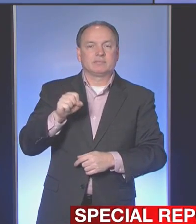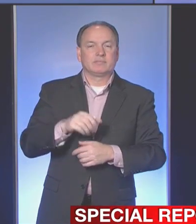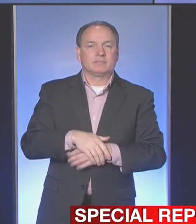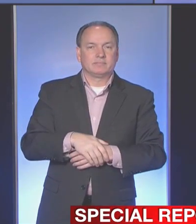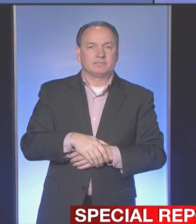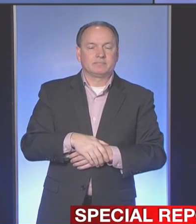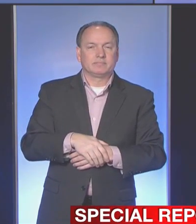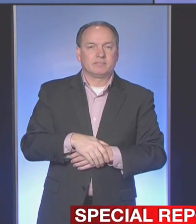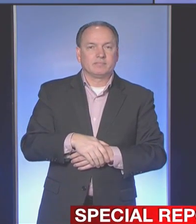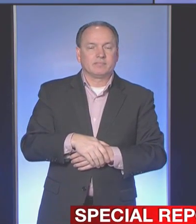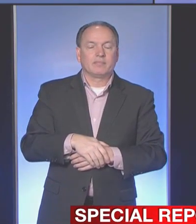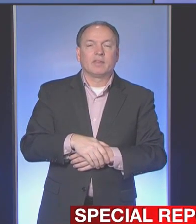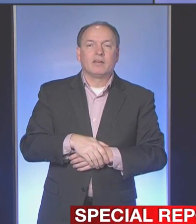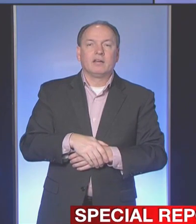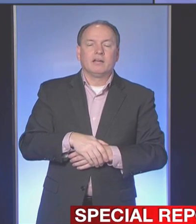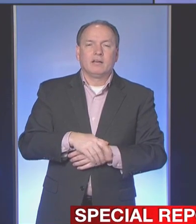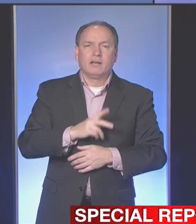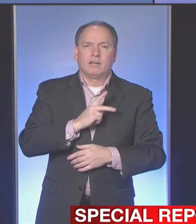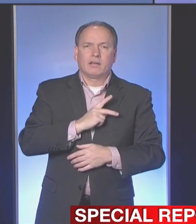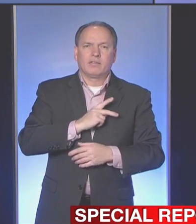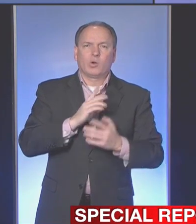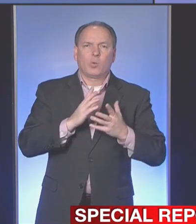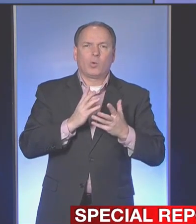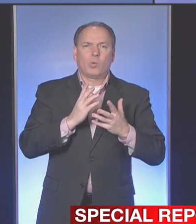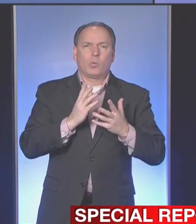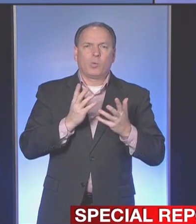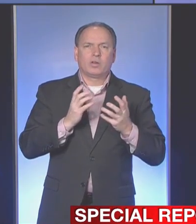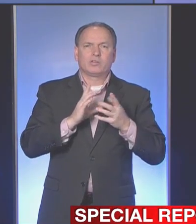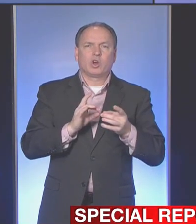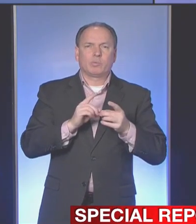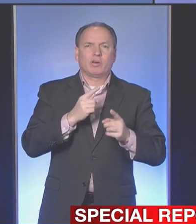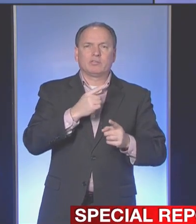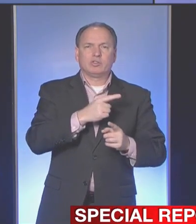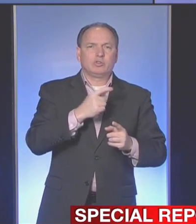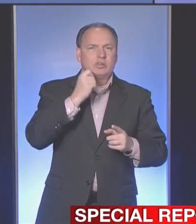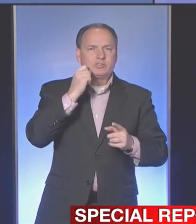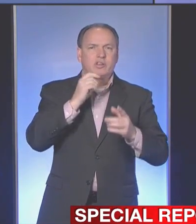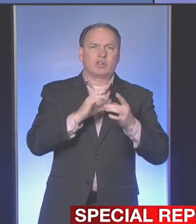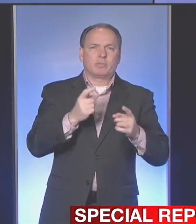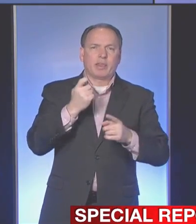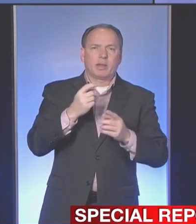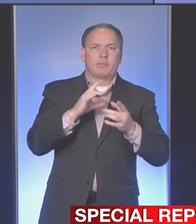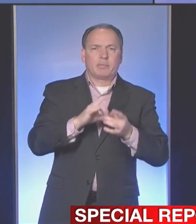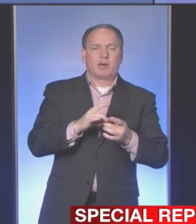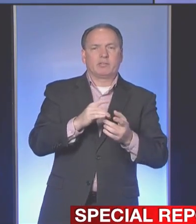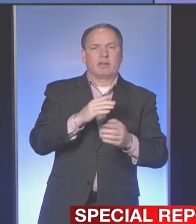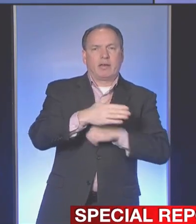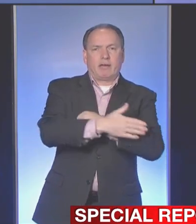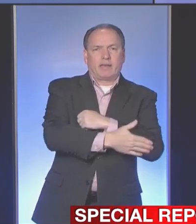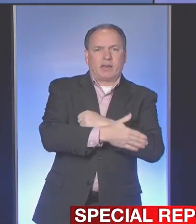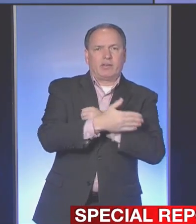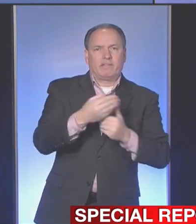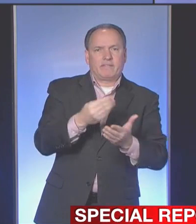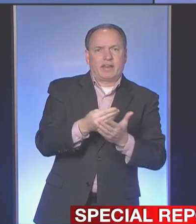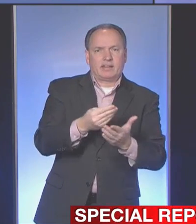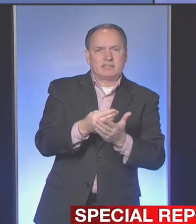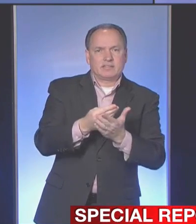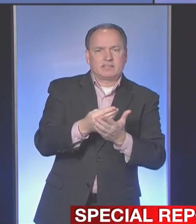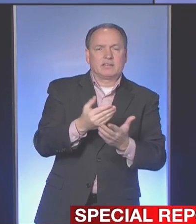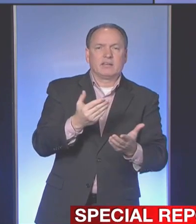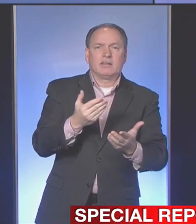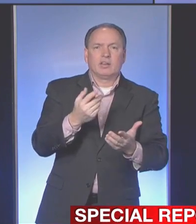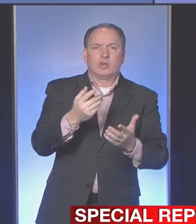Yes, Kathy. I want to talk a little bit about you. You were addressing county finances yesterday. I want to follow up on that a little bit. Do you have at least